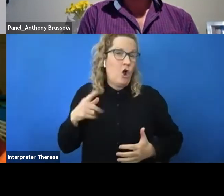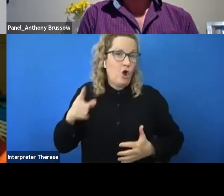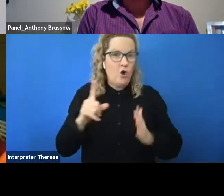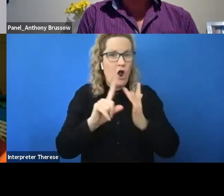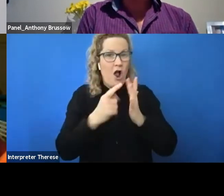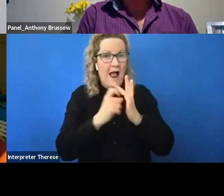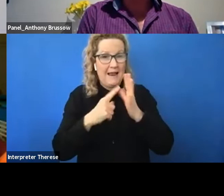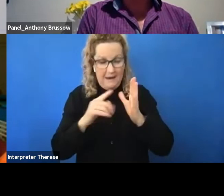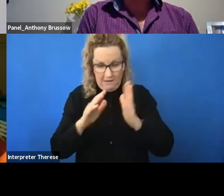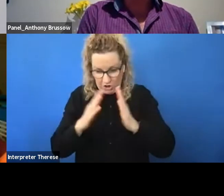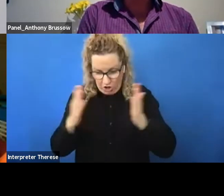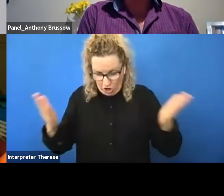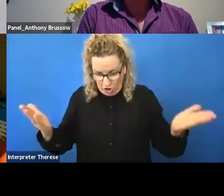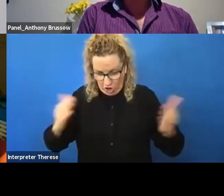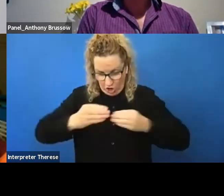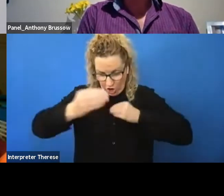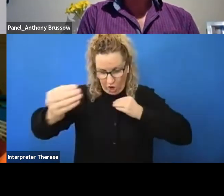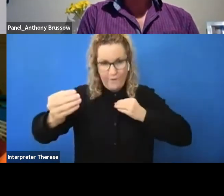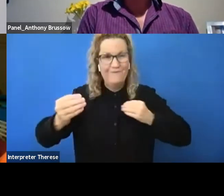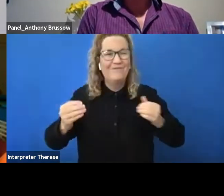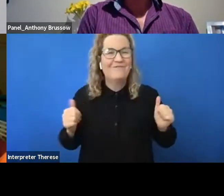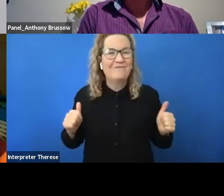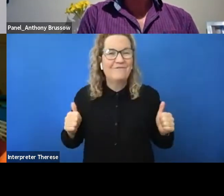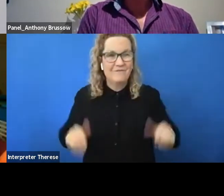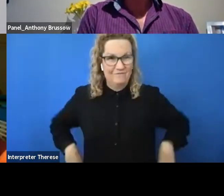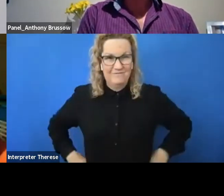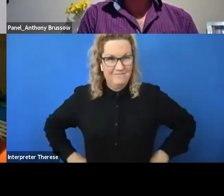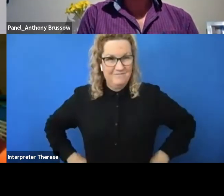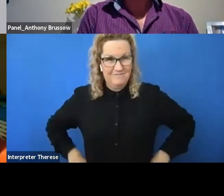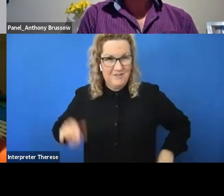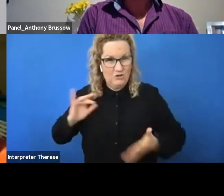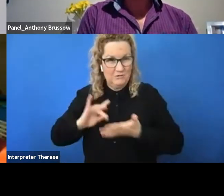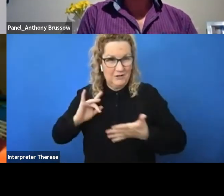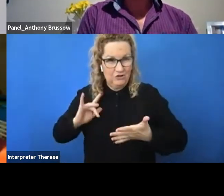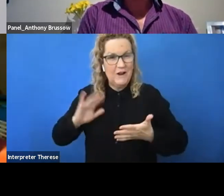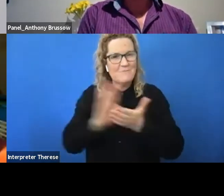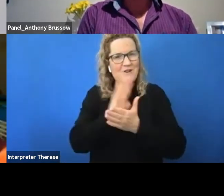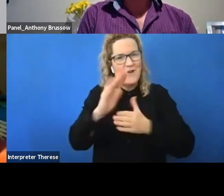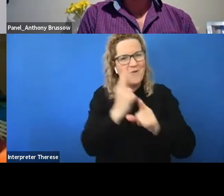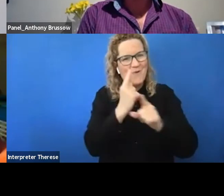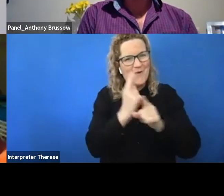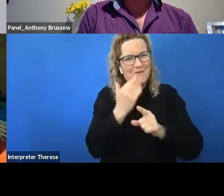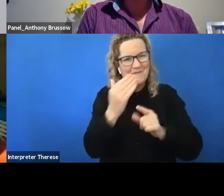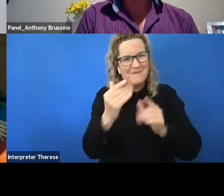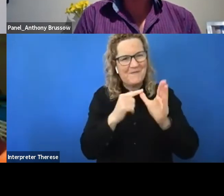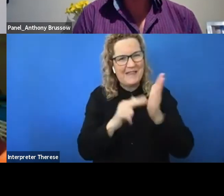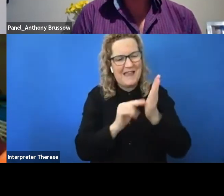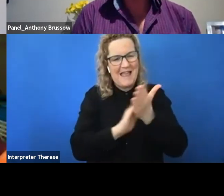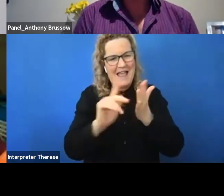don't want to go any further. But so I certainly appreciate what you're saying, Anthony. Jack, let me come to